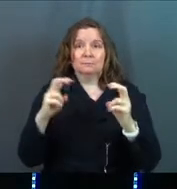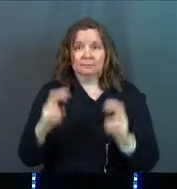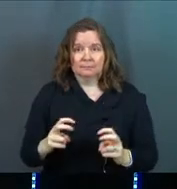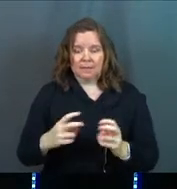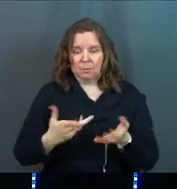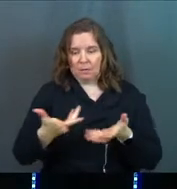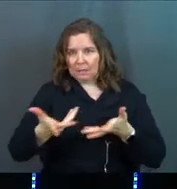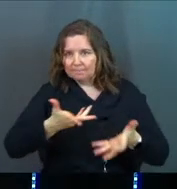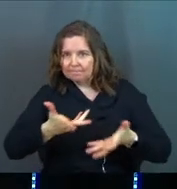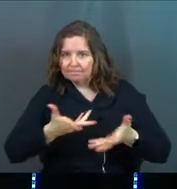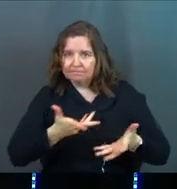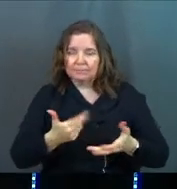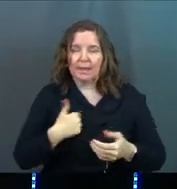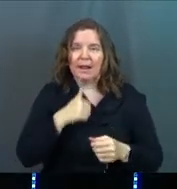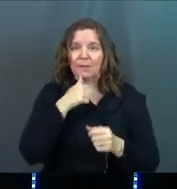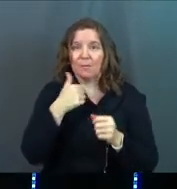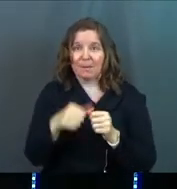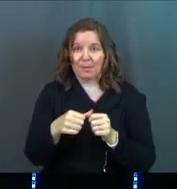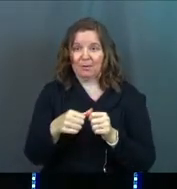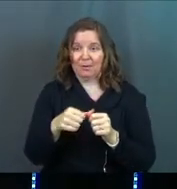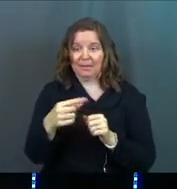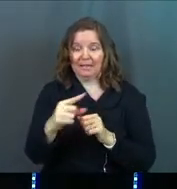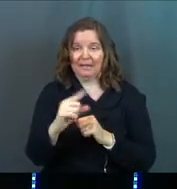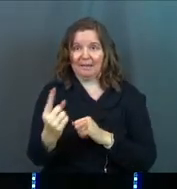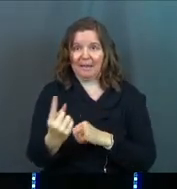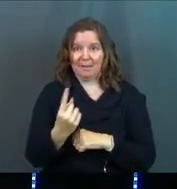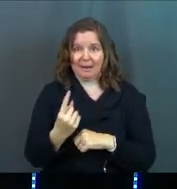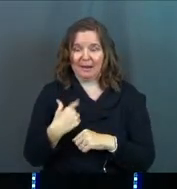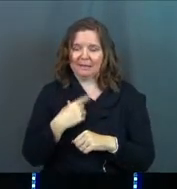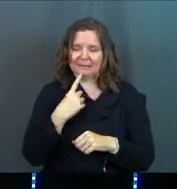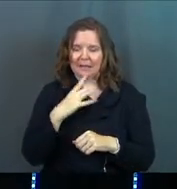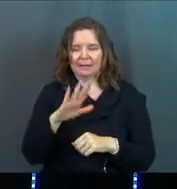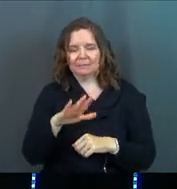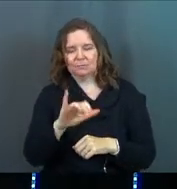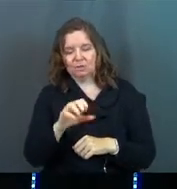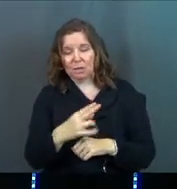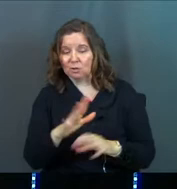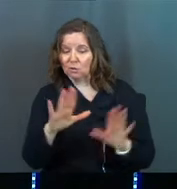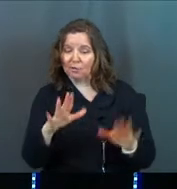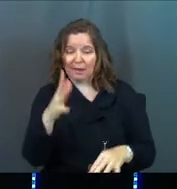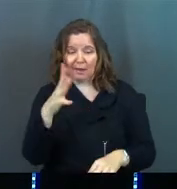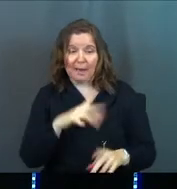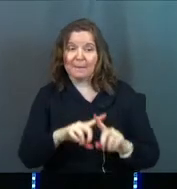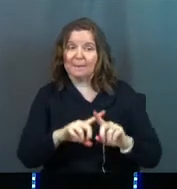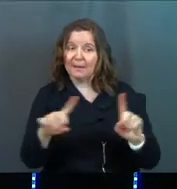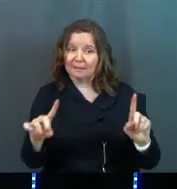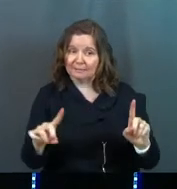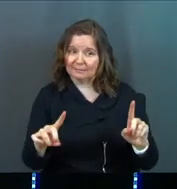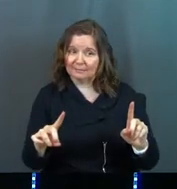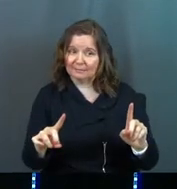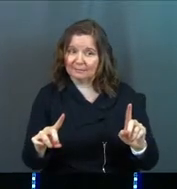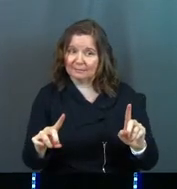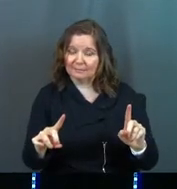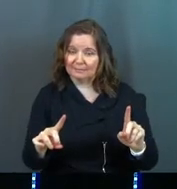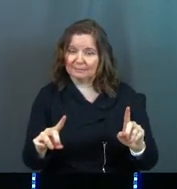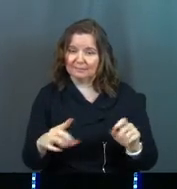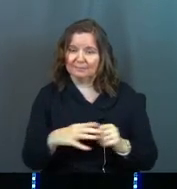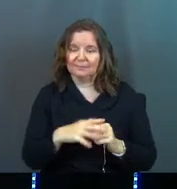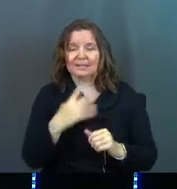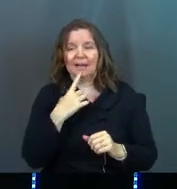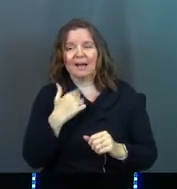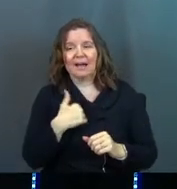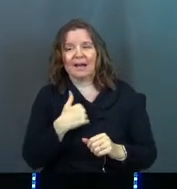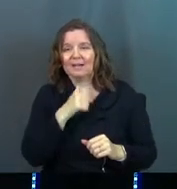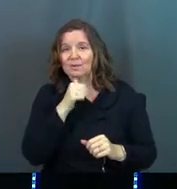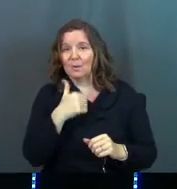and we talked, and I remember him coming in and saying, Josh, you're a great guy. But he